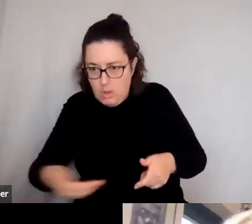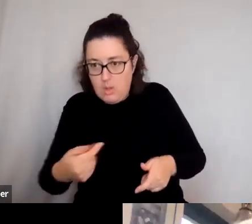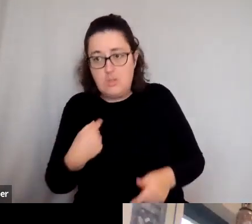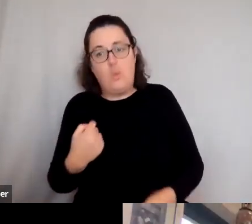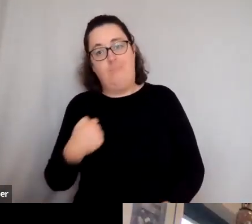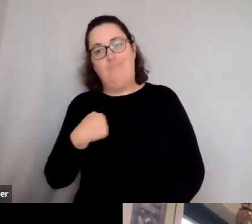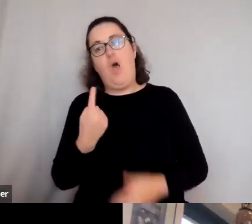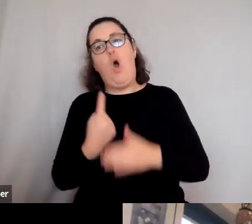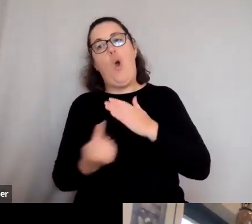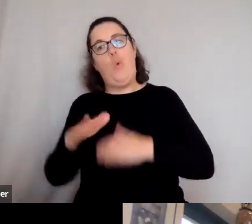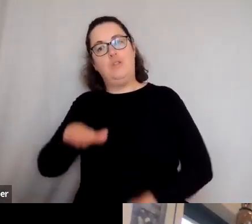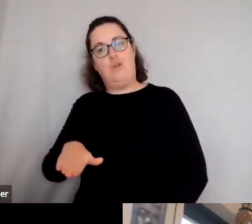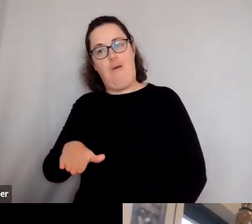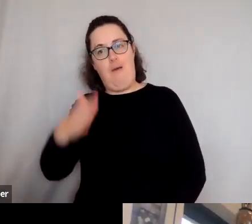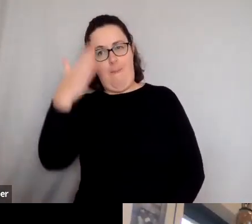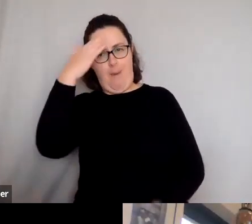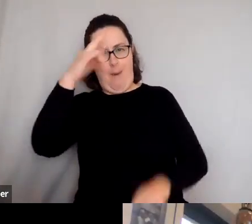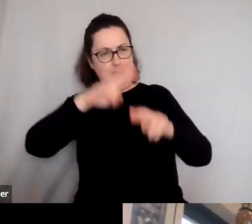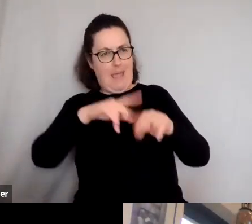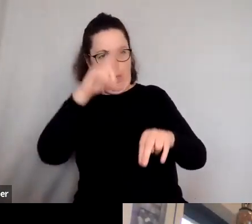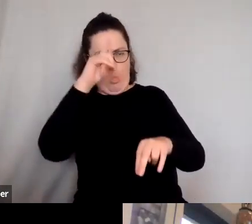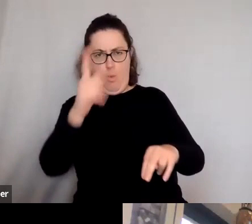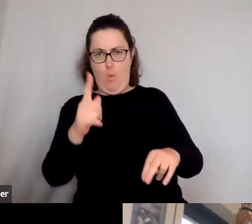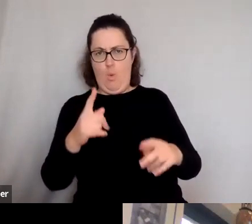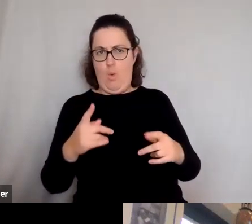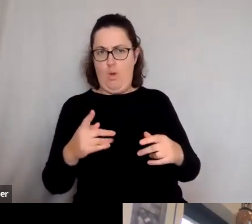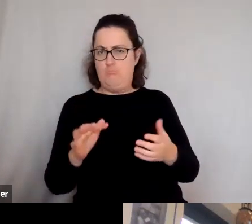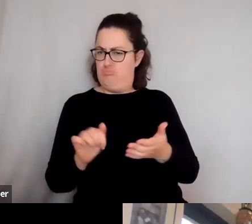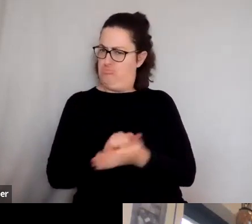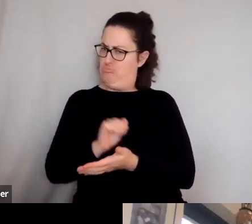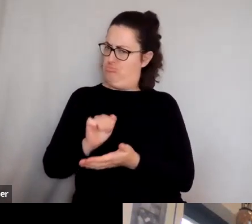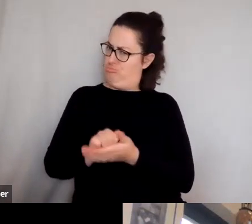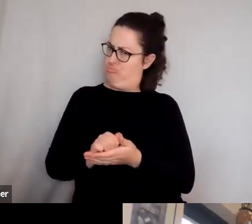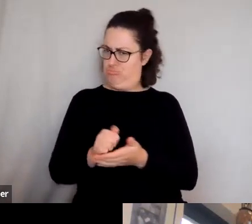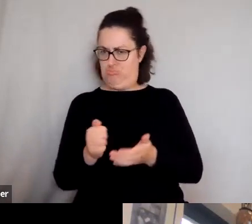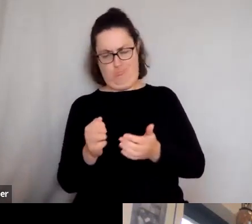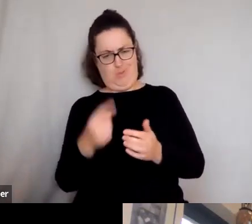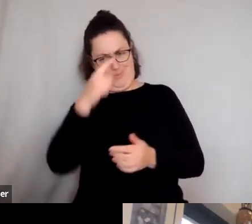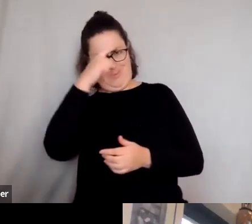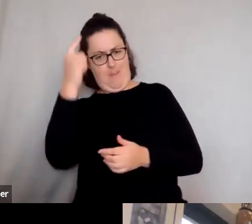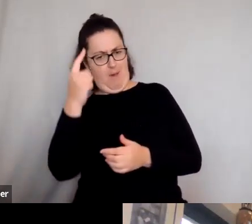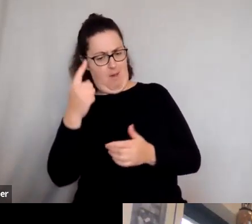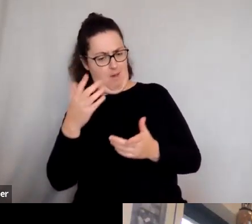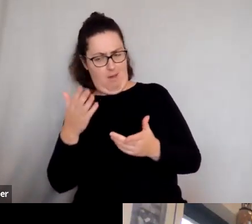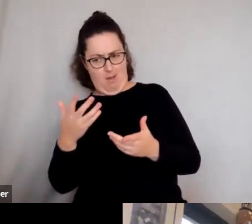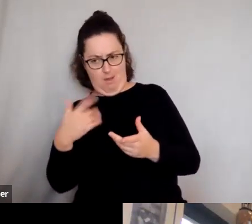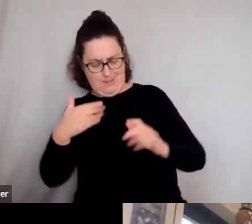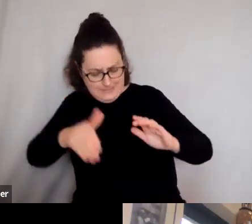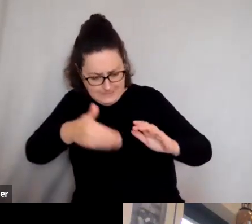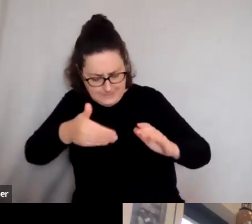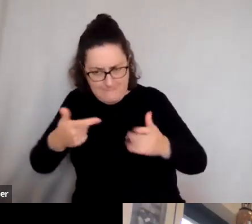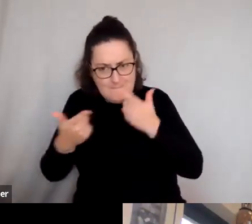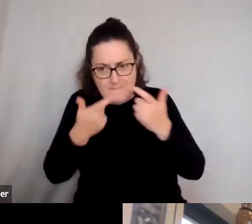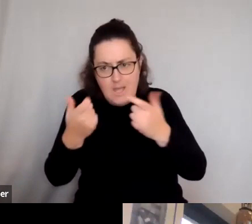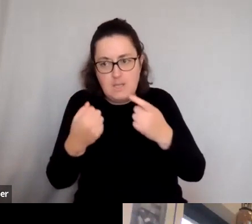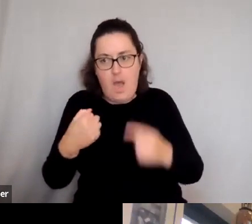child. And my mum and dad thought this was, you know, frightfully proper way of spending the summer holidays. I thought it was great to be with